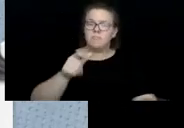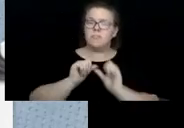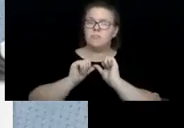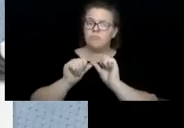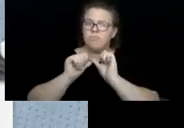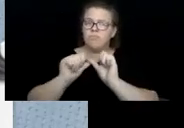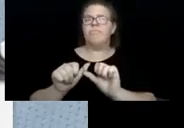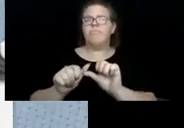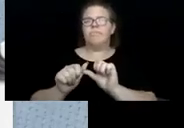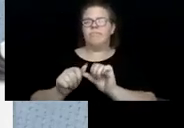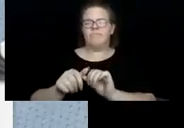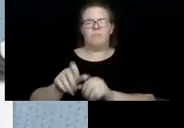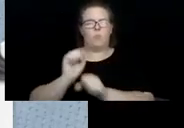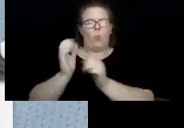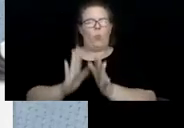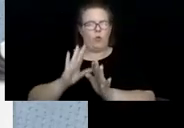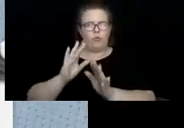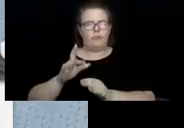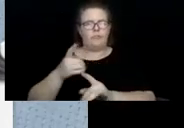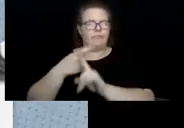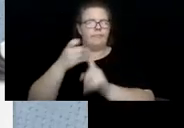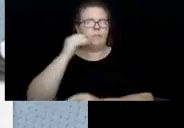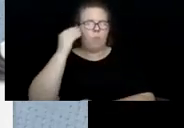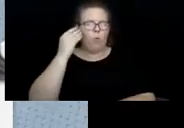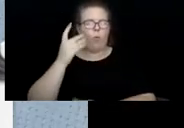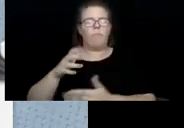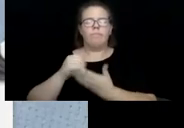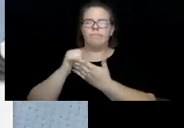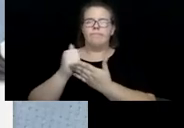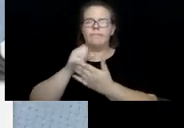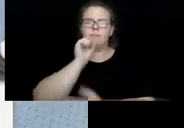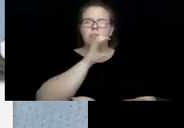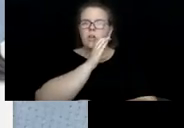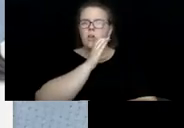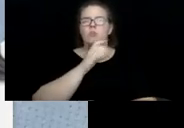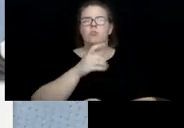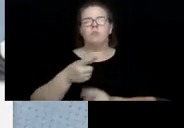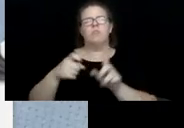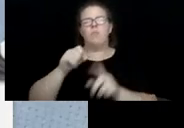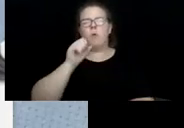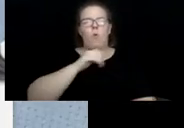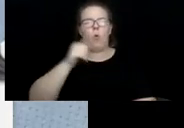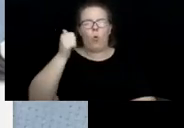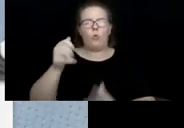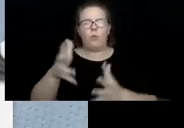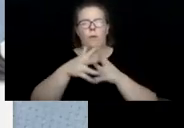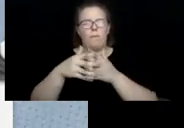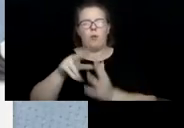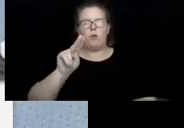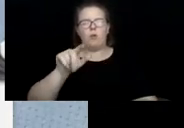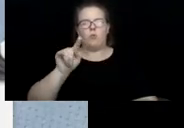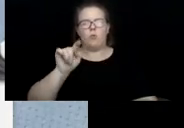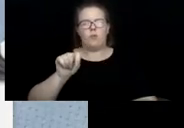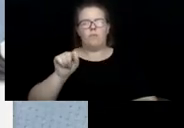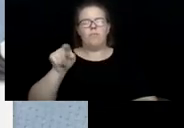uh, to help our seniors and from their older American units. They were looking particularly at